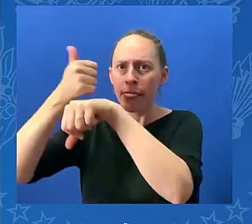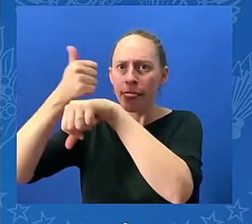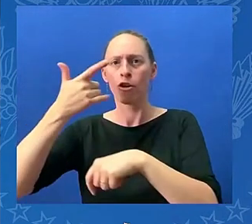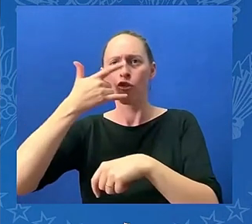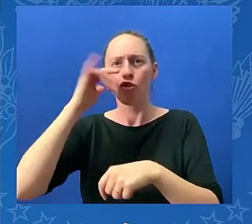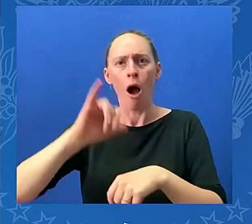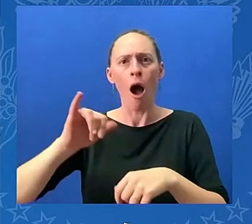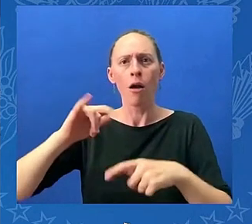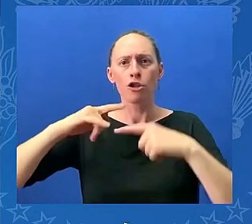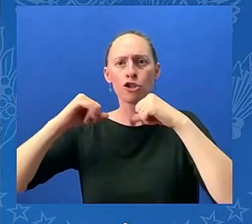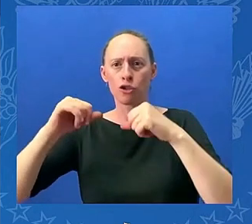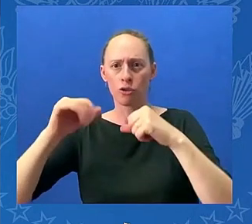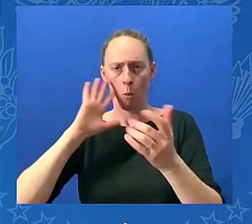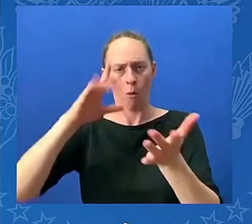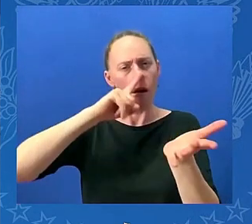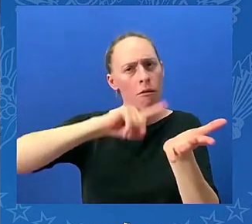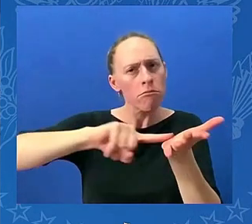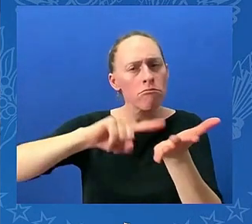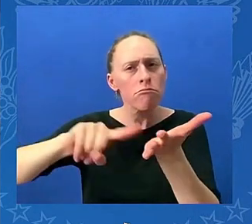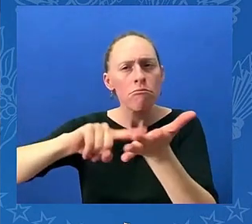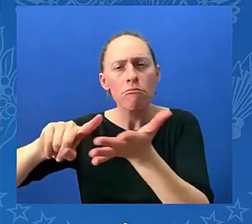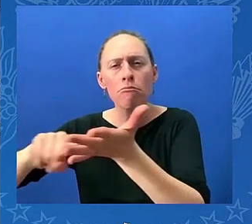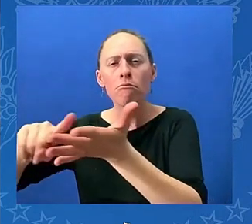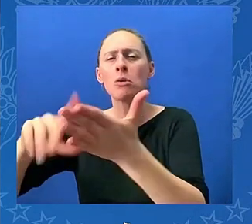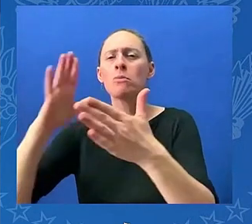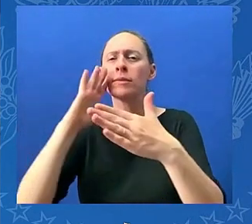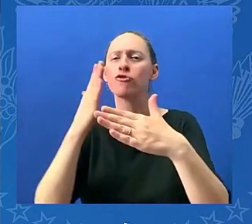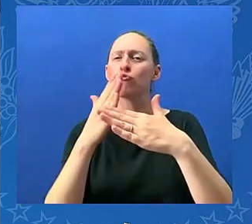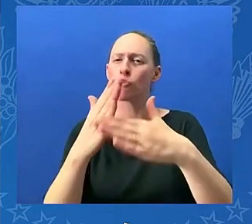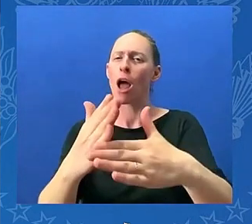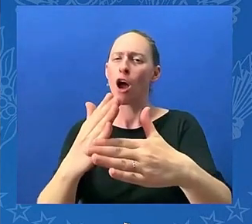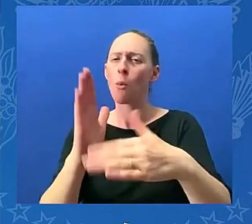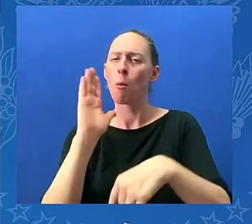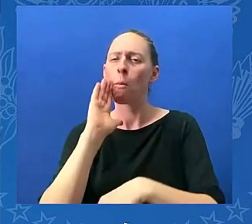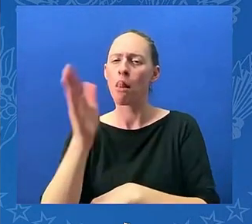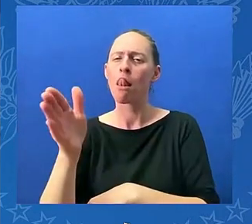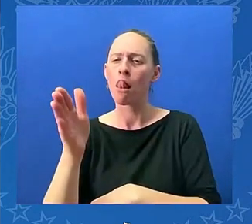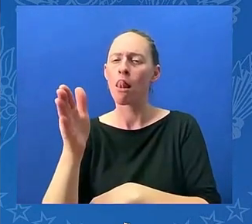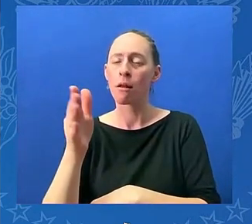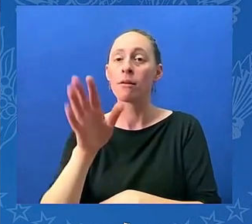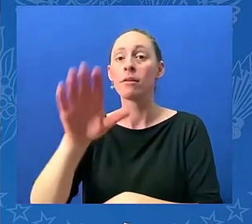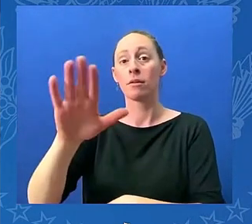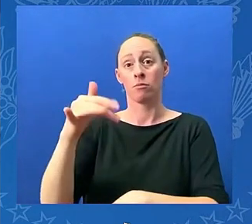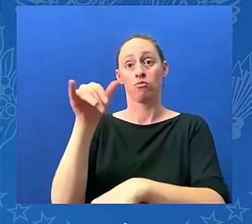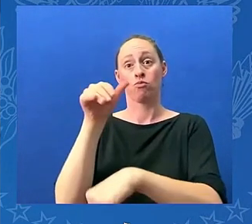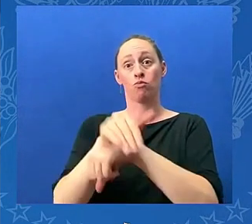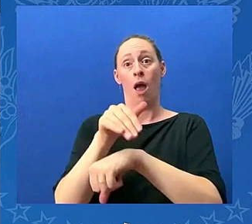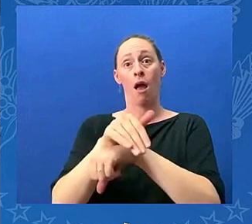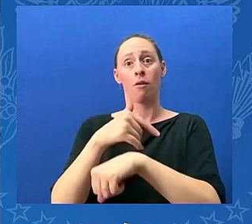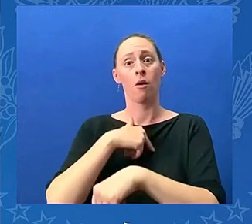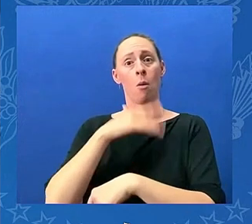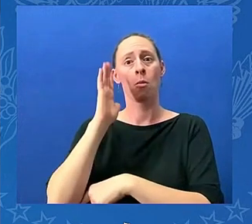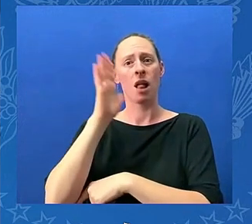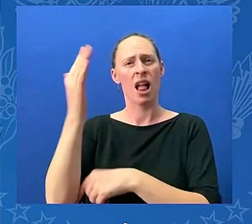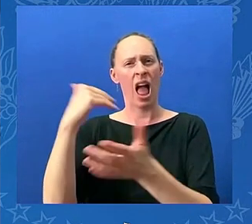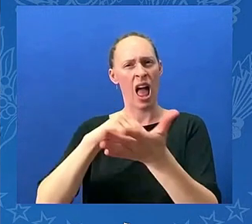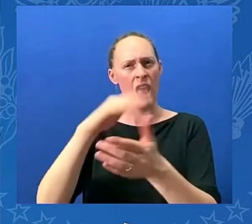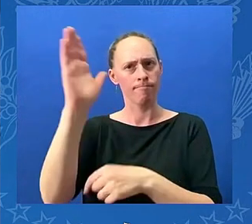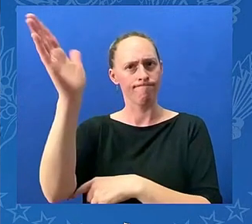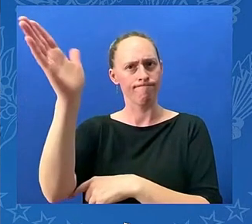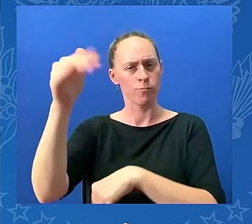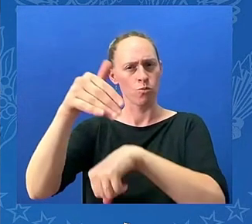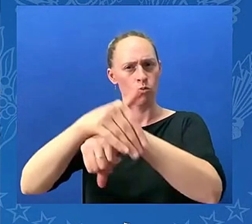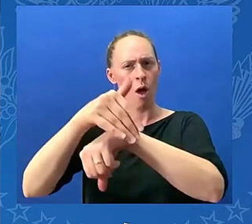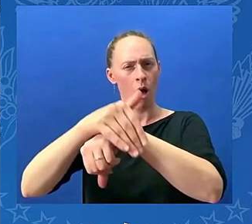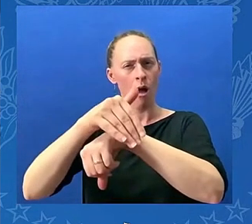I'll be speaking more about this tonight at a greater length from the Oval Office. We must unite as one nation. We must unite as